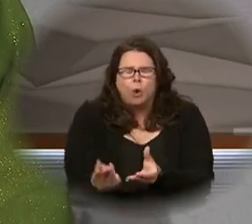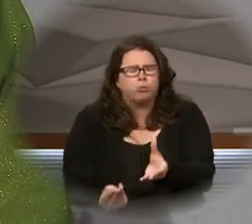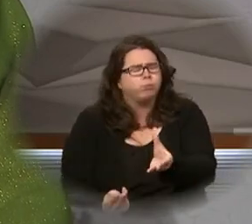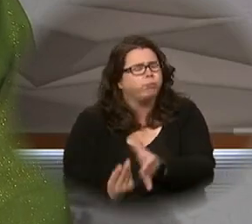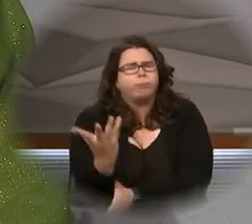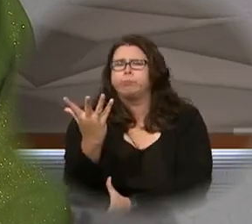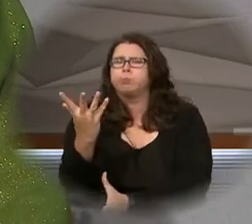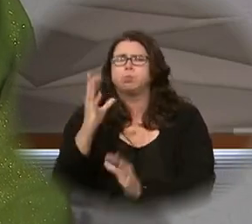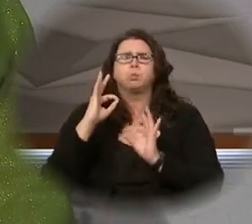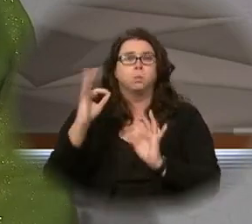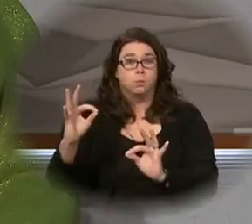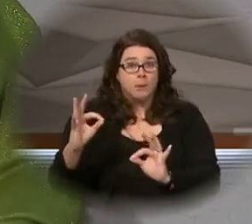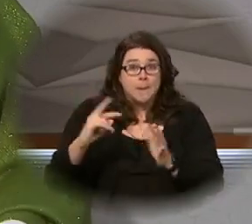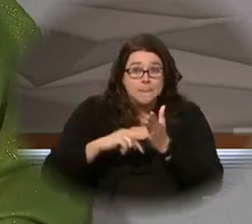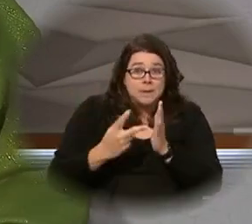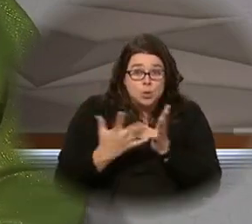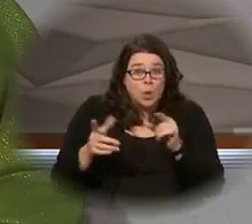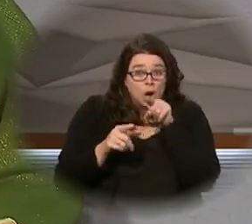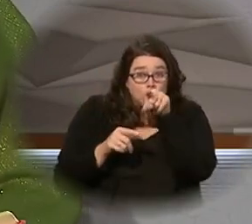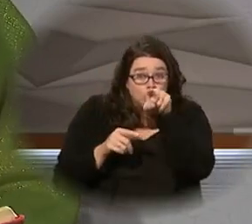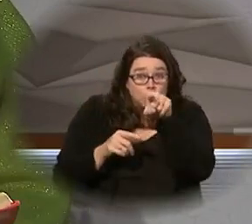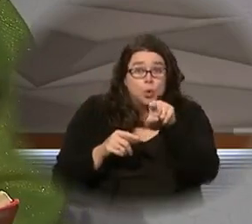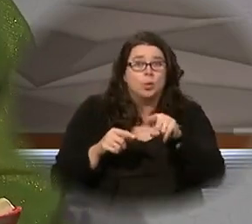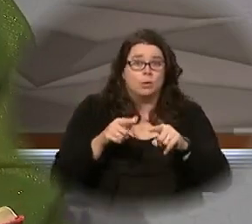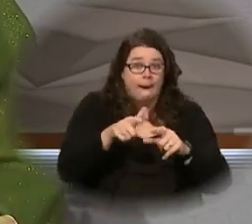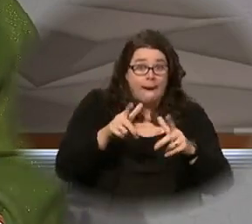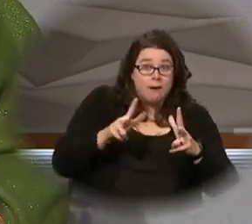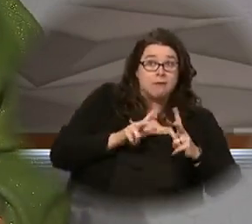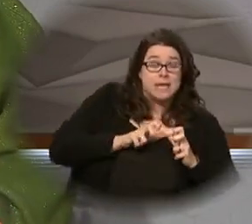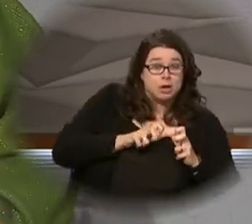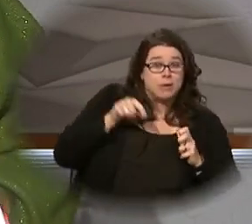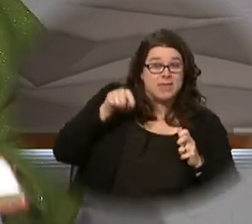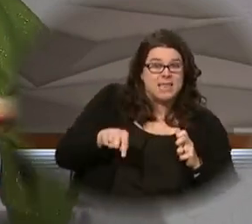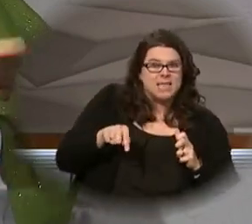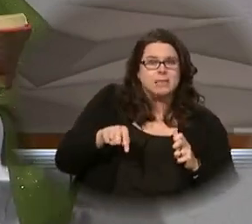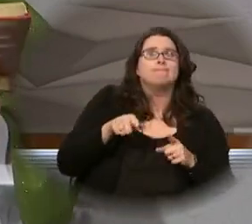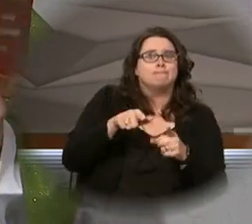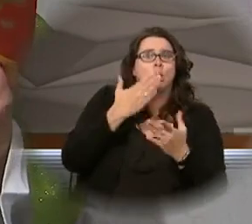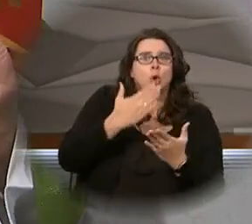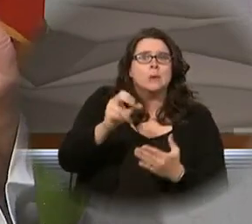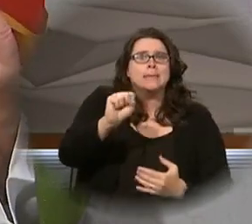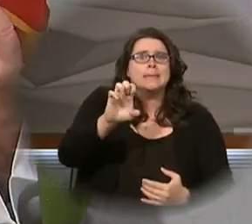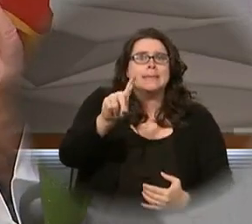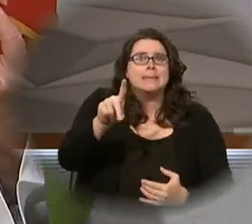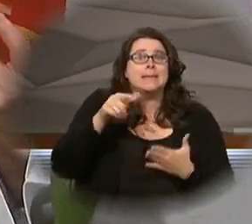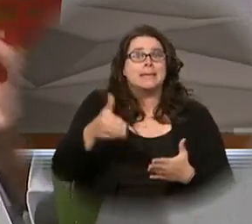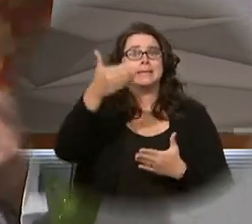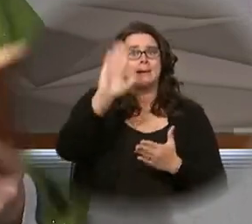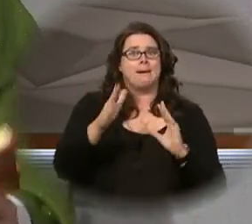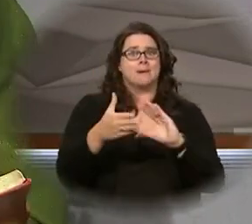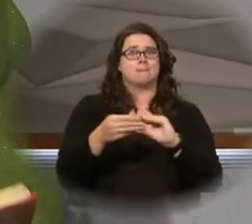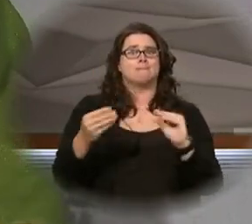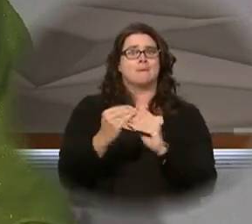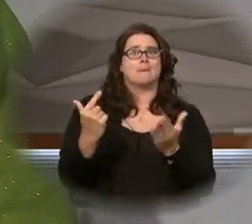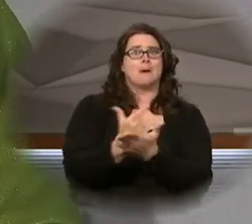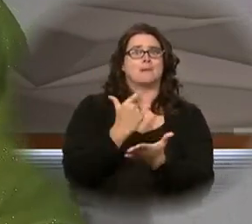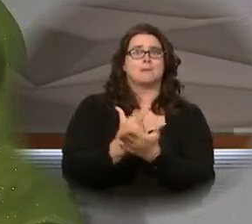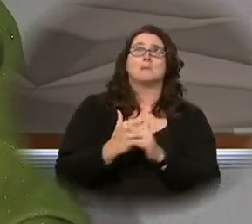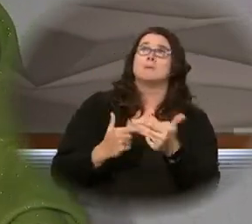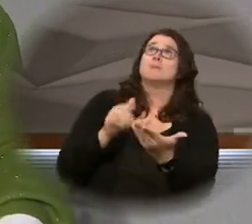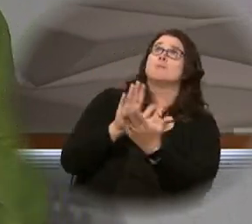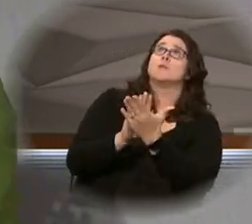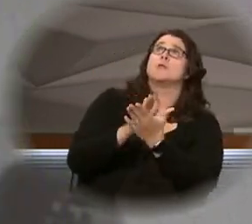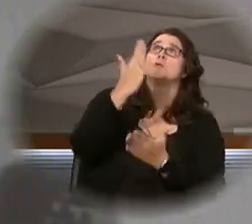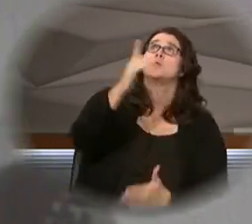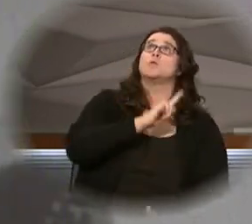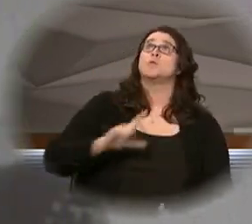Whoever has ears ought to hear. The Gospel of the Lord. Praise to you, Lord Jesus